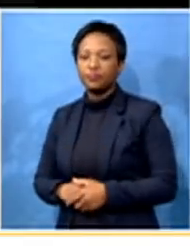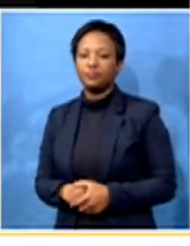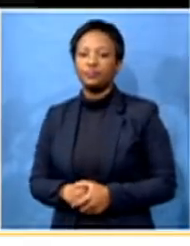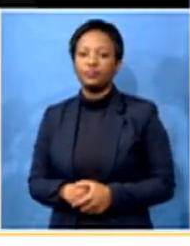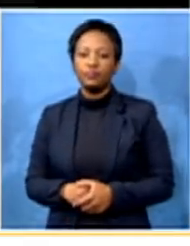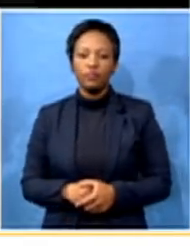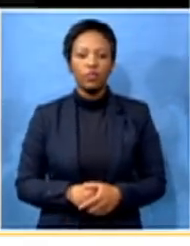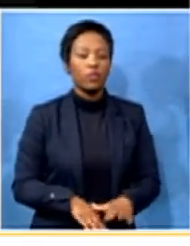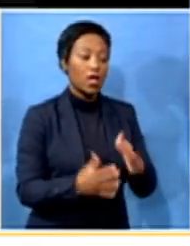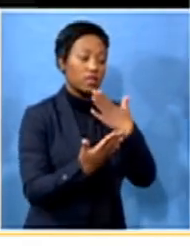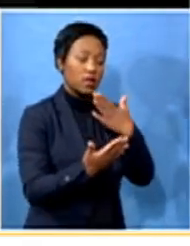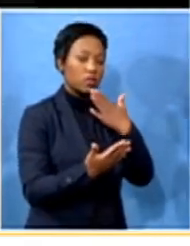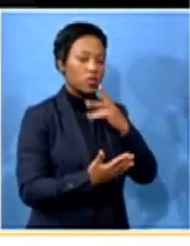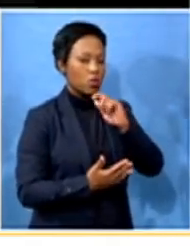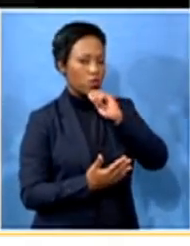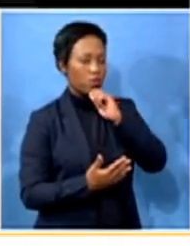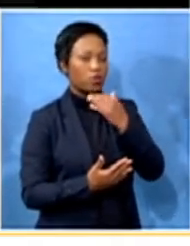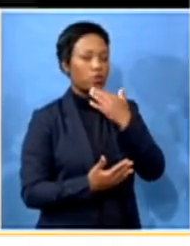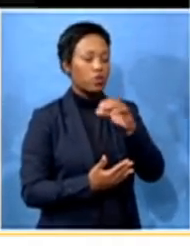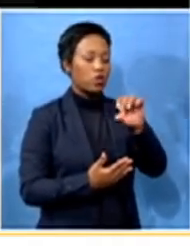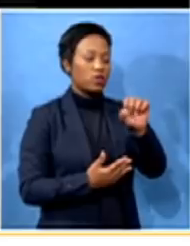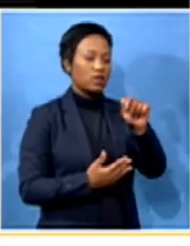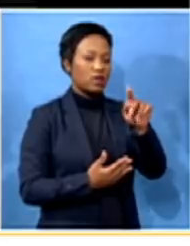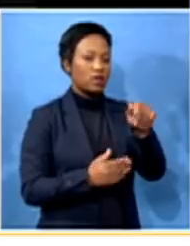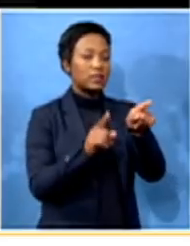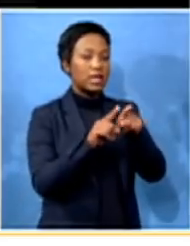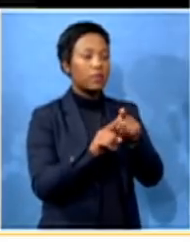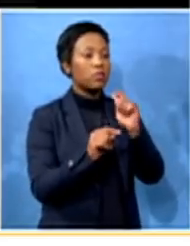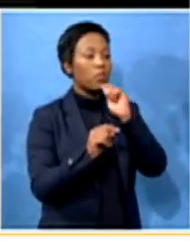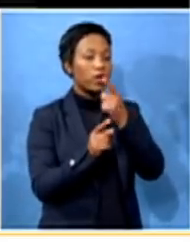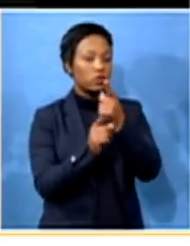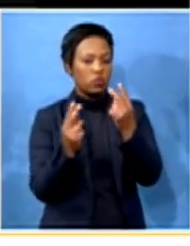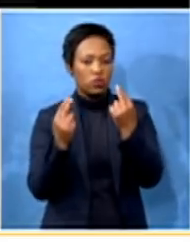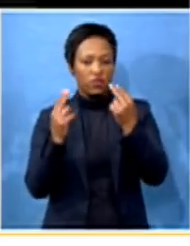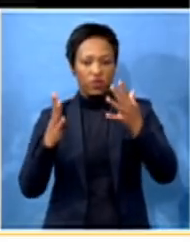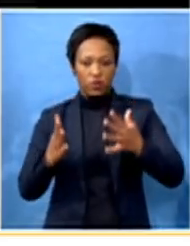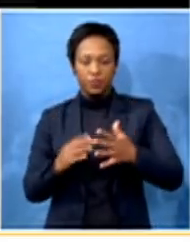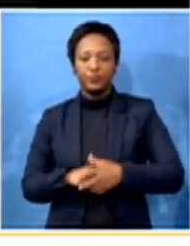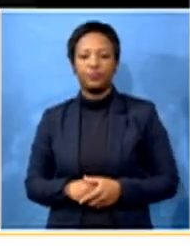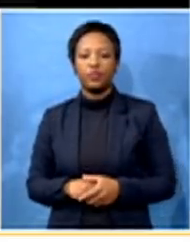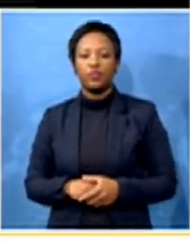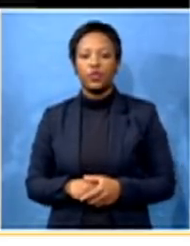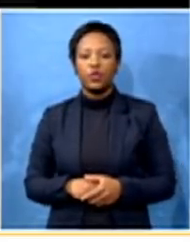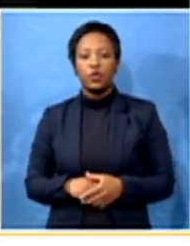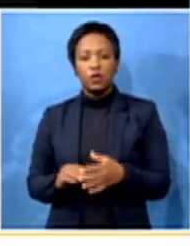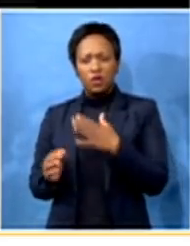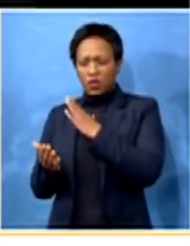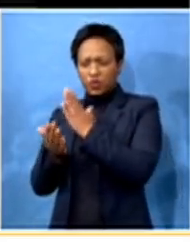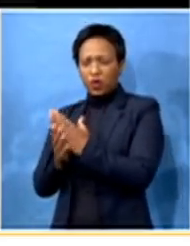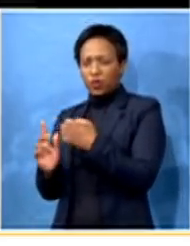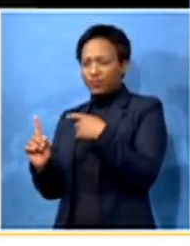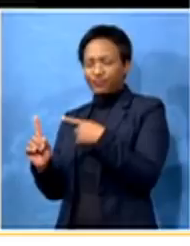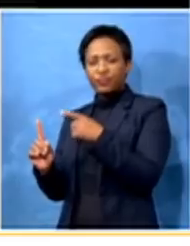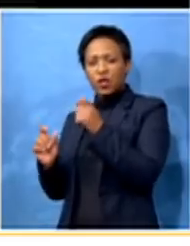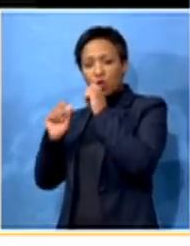Thank you. Good morning, Sakina, and to the viewers at home. Ms. Ntombela, I'm sure that you are aware of